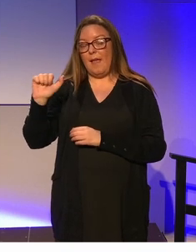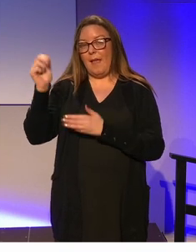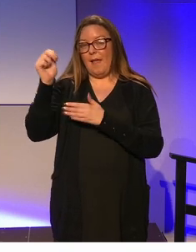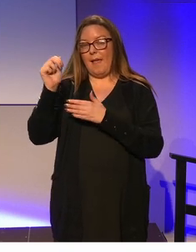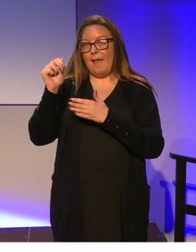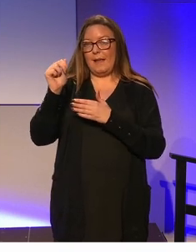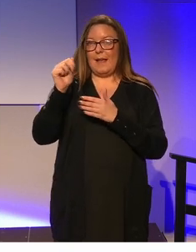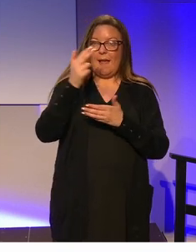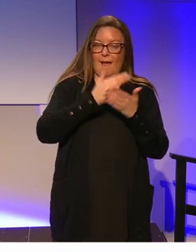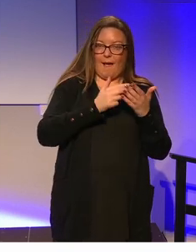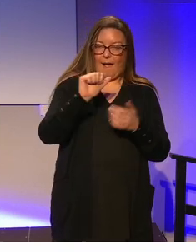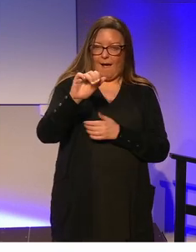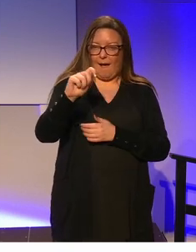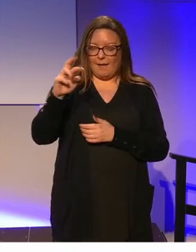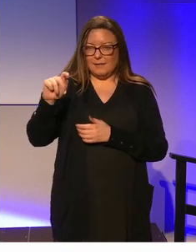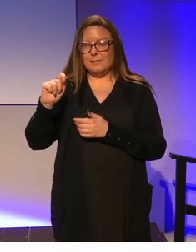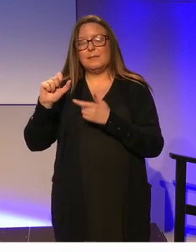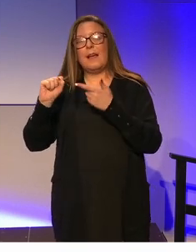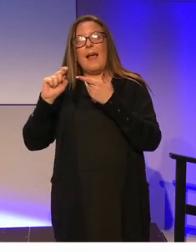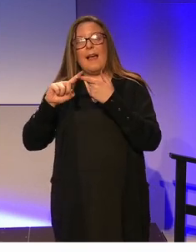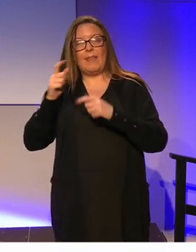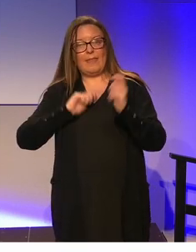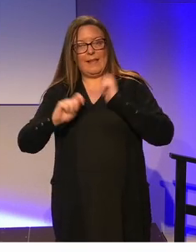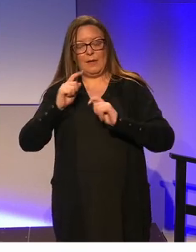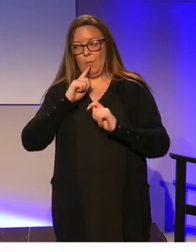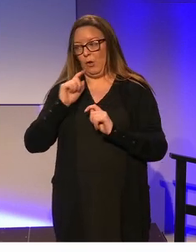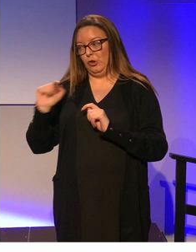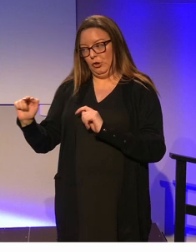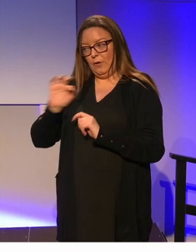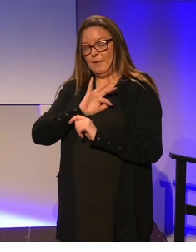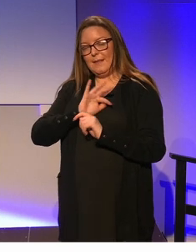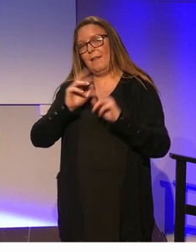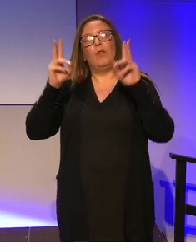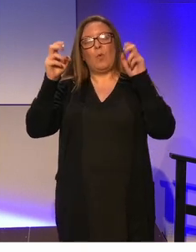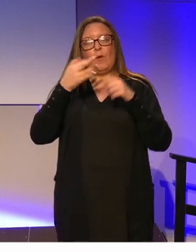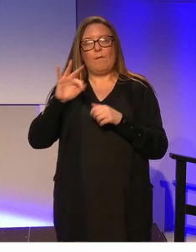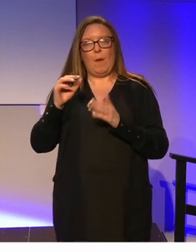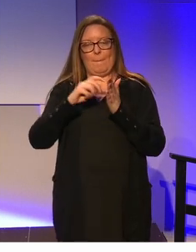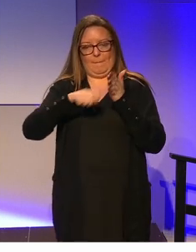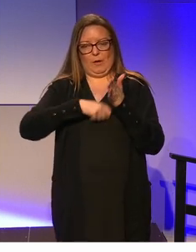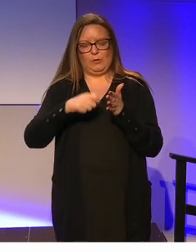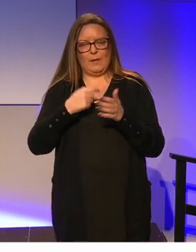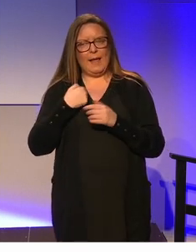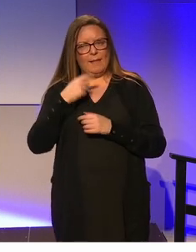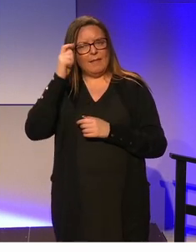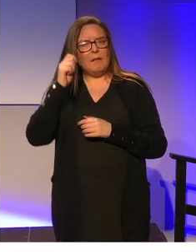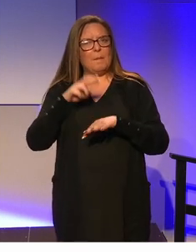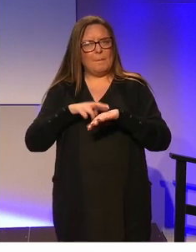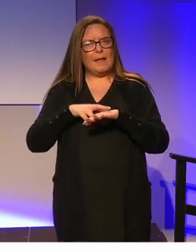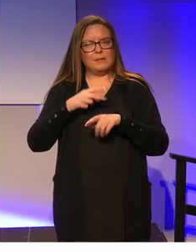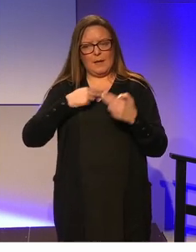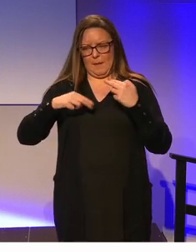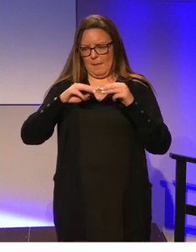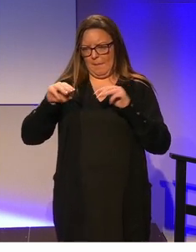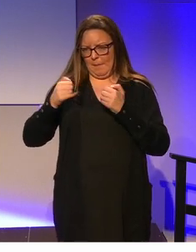Theatre at Merriamackley College. And this is a quotation from Ellen from the project. I think what could be done better is that